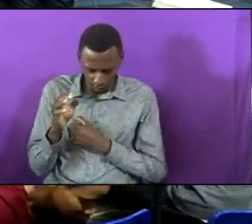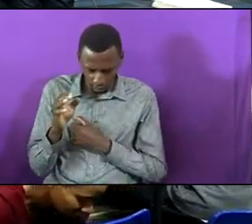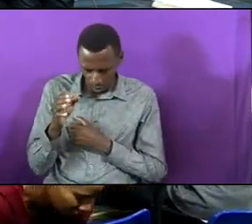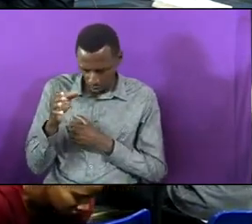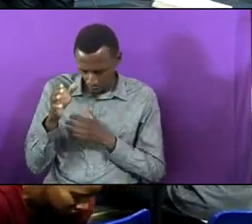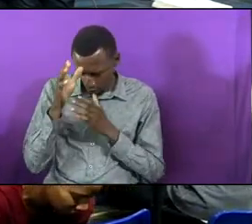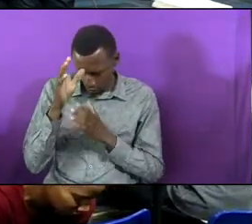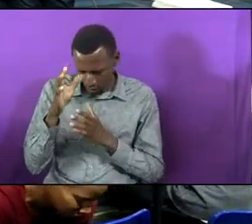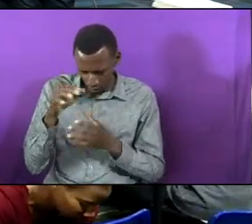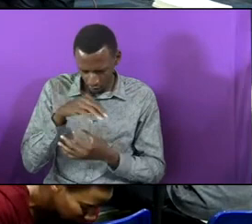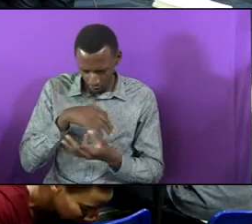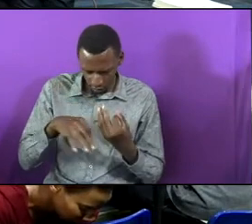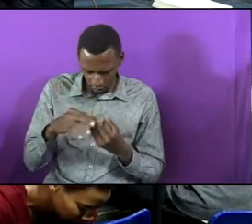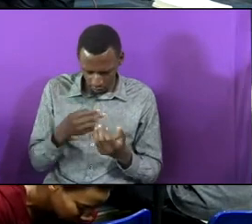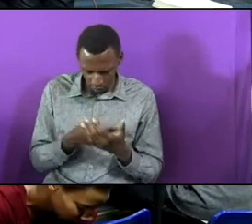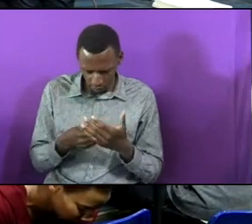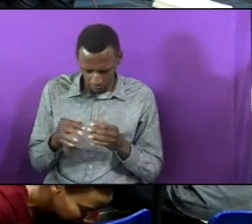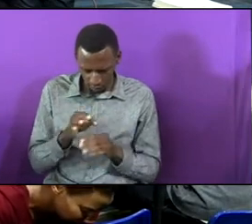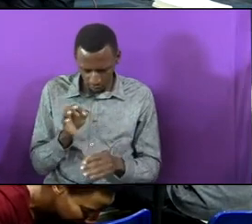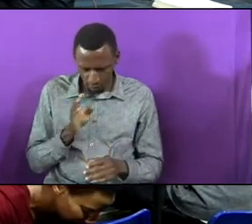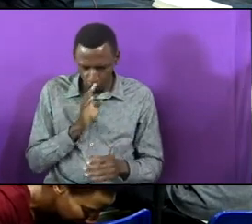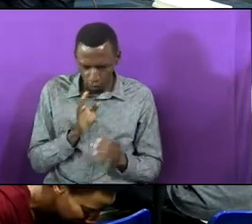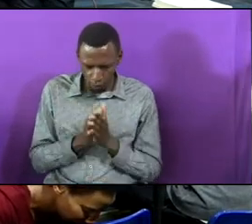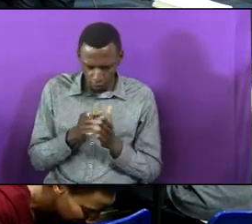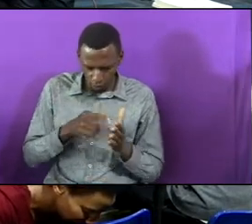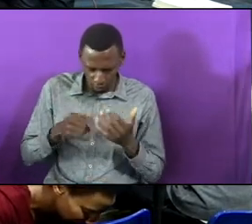and the fellowship of the Holy Spirit